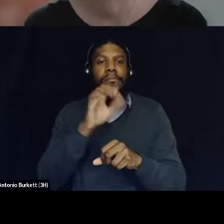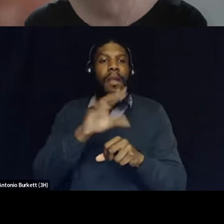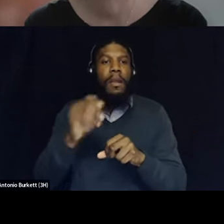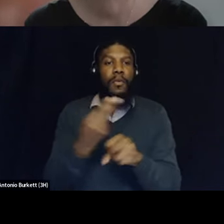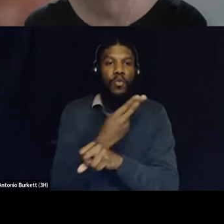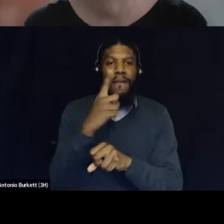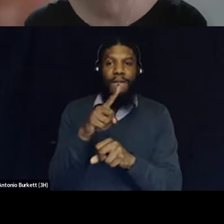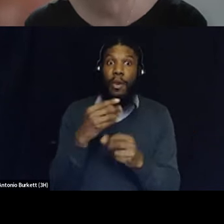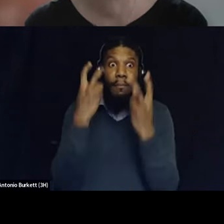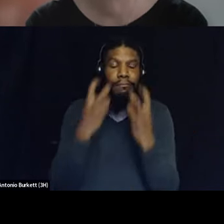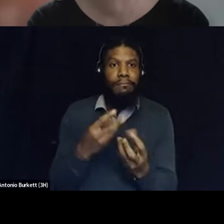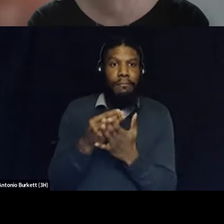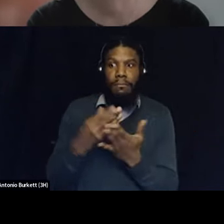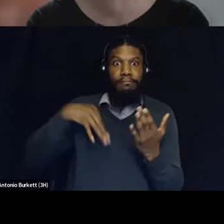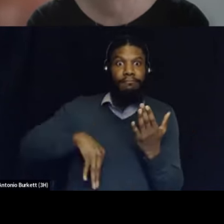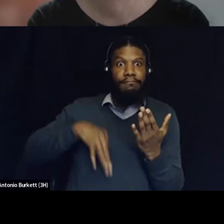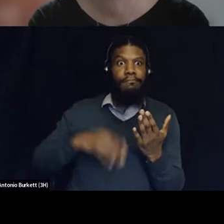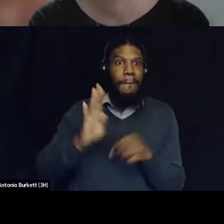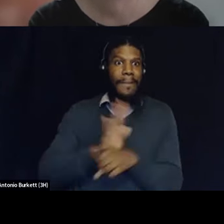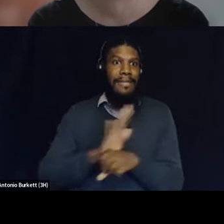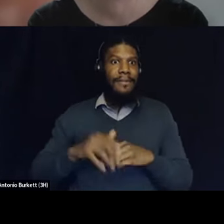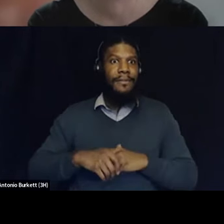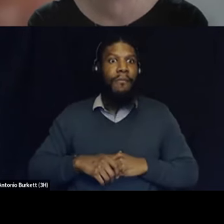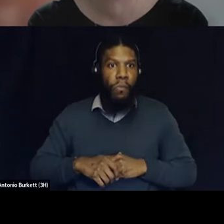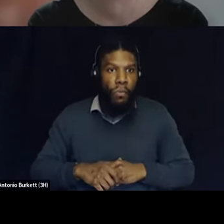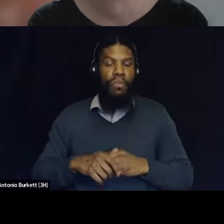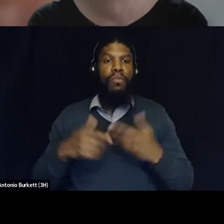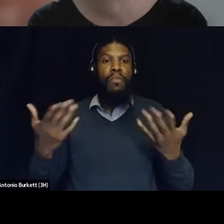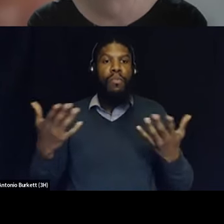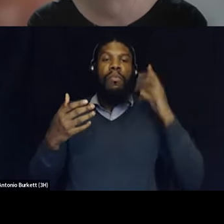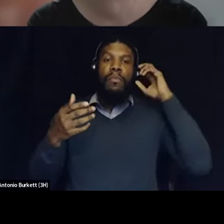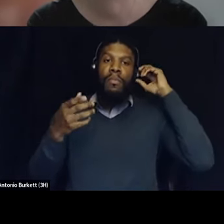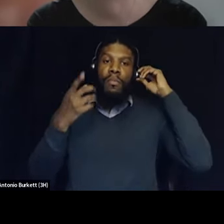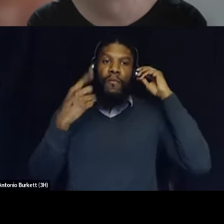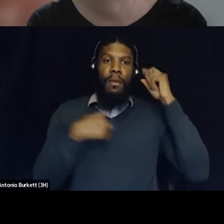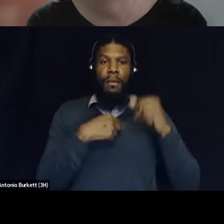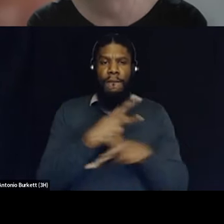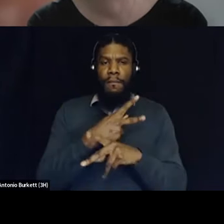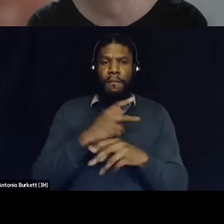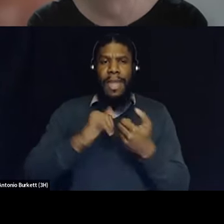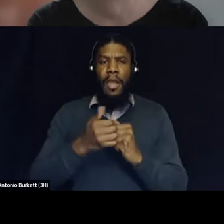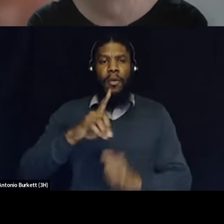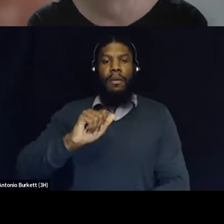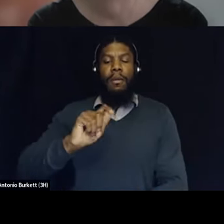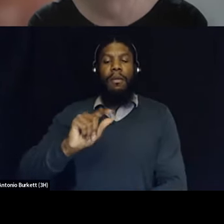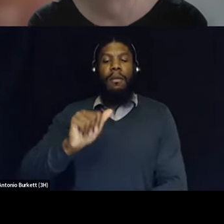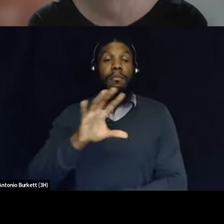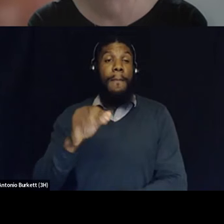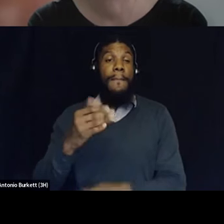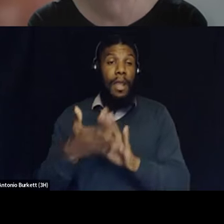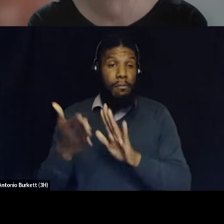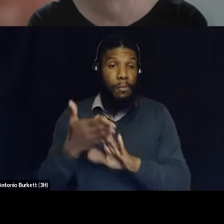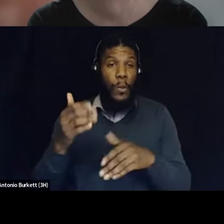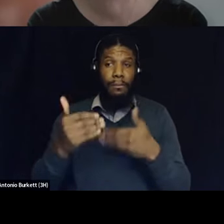we've really been sort of seen that we have to be able to address how data companies are operating right how all of this information is being